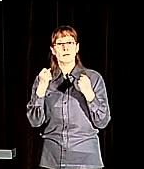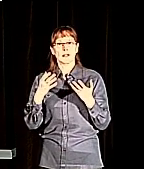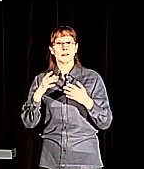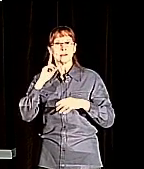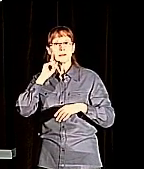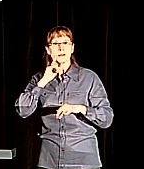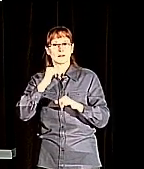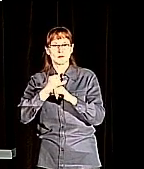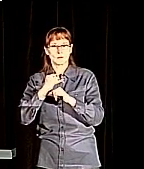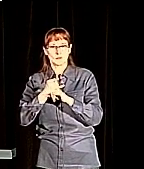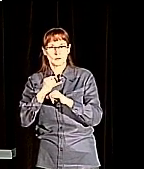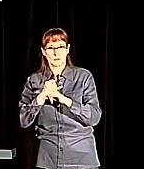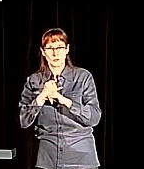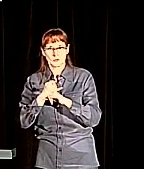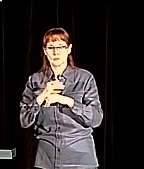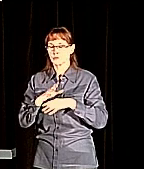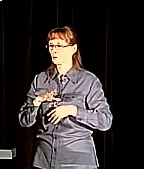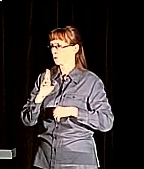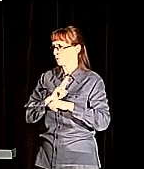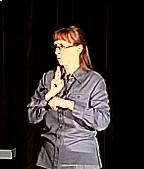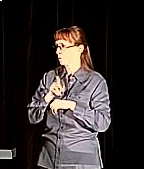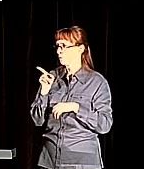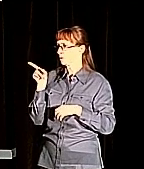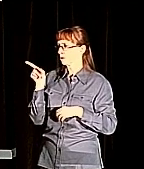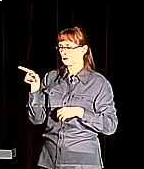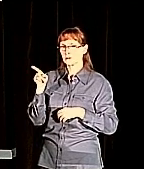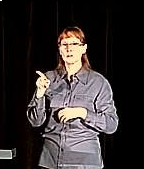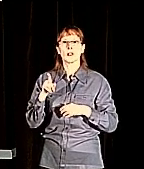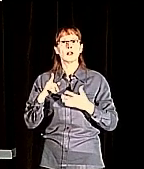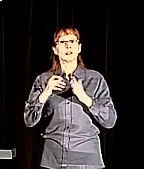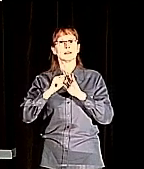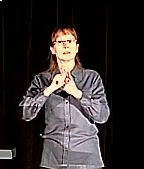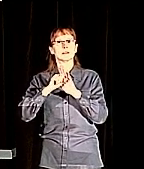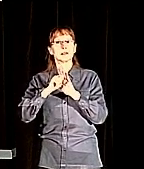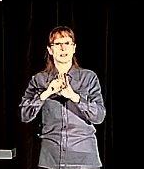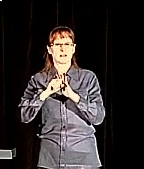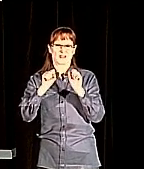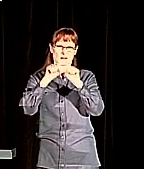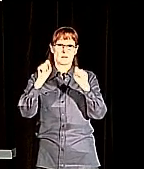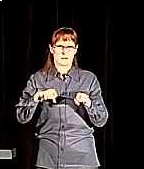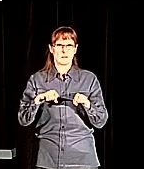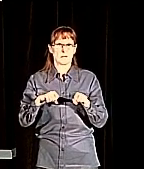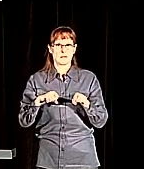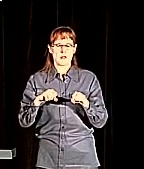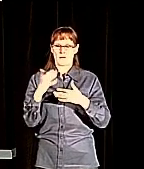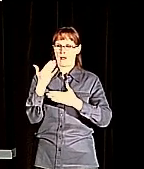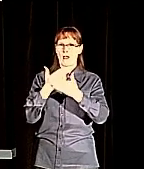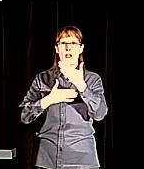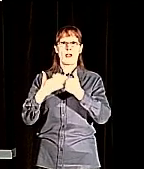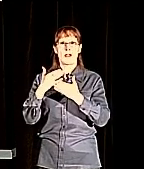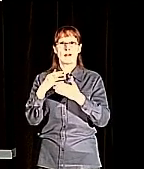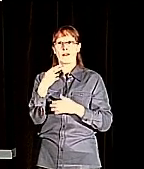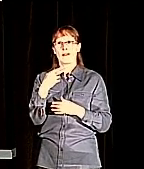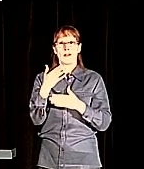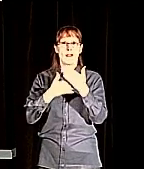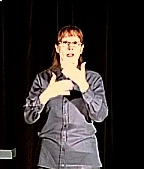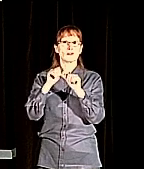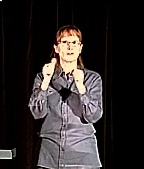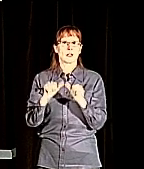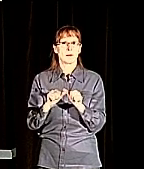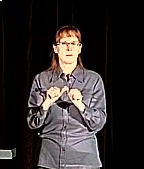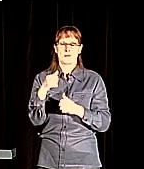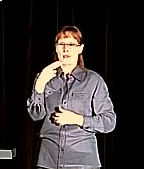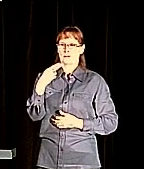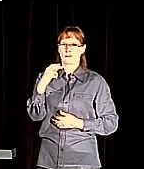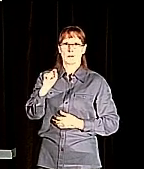Supala-Subek system. And these are different parts of the handshapes. So what users